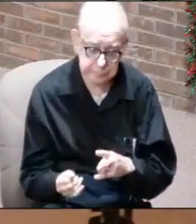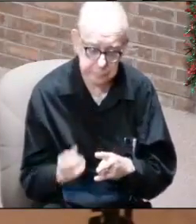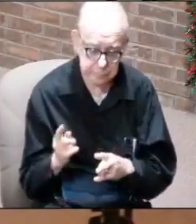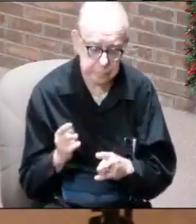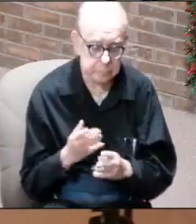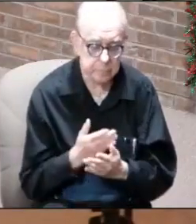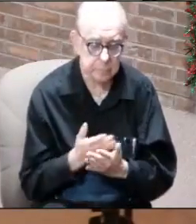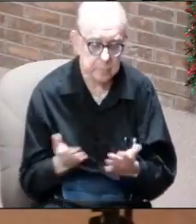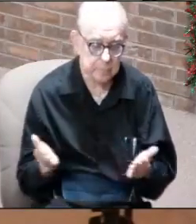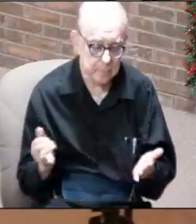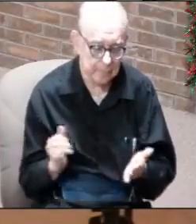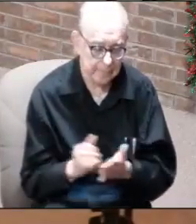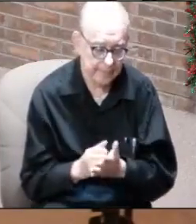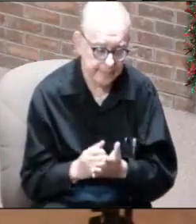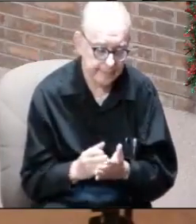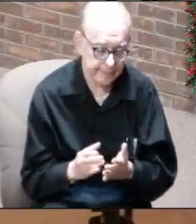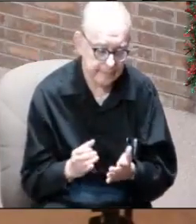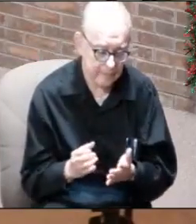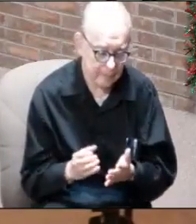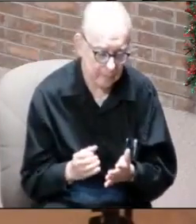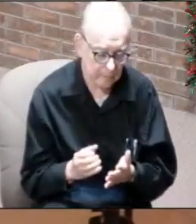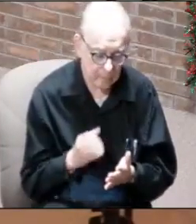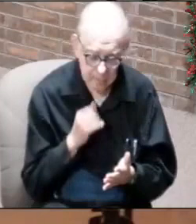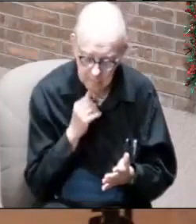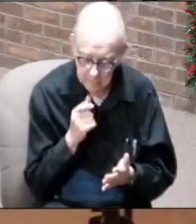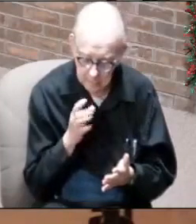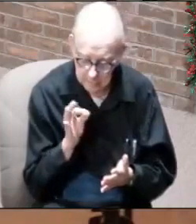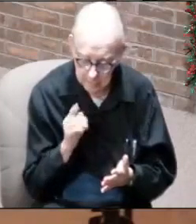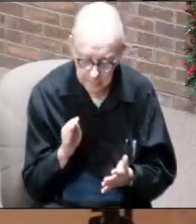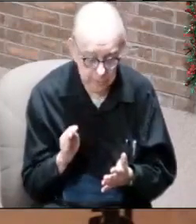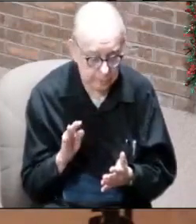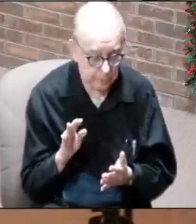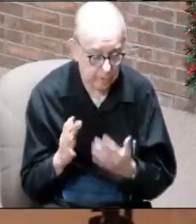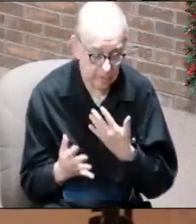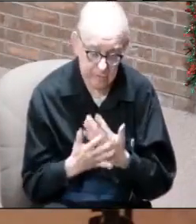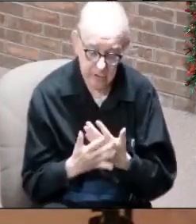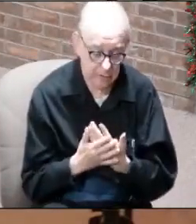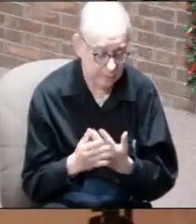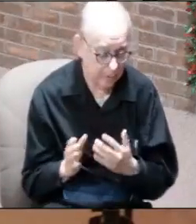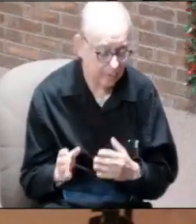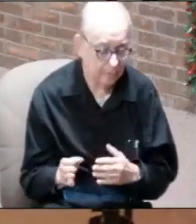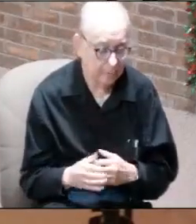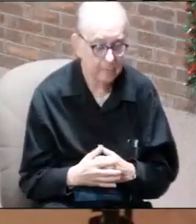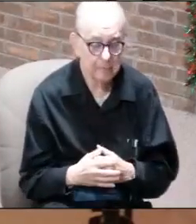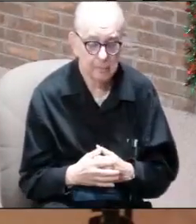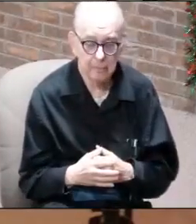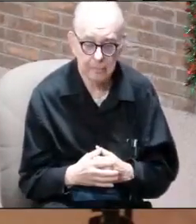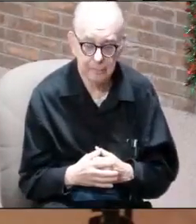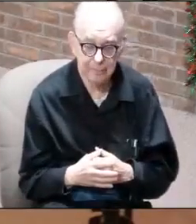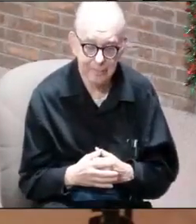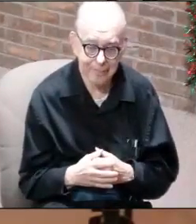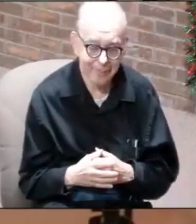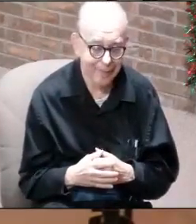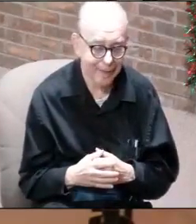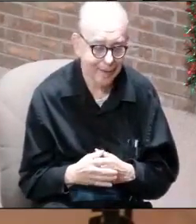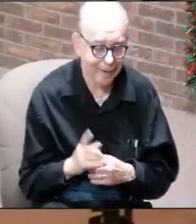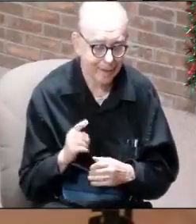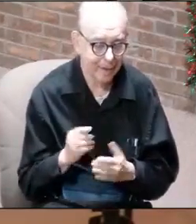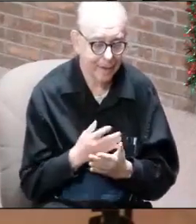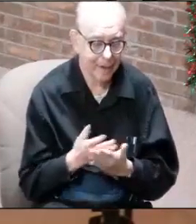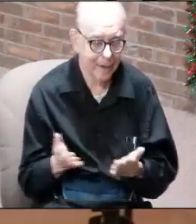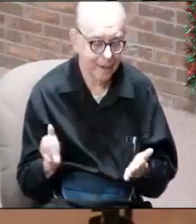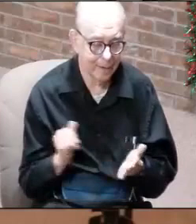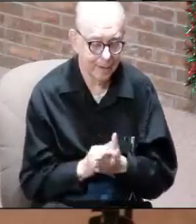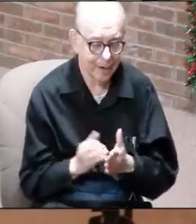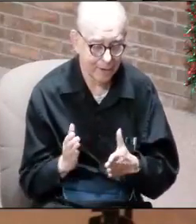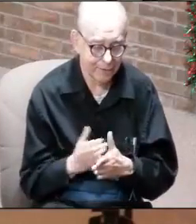was one thing that I got in, I'm not in Facebook jail, okay, but there was one thing